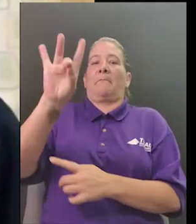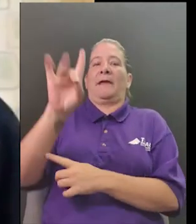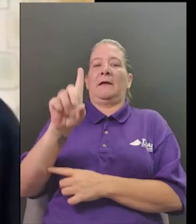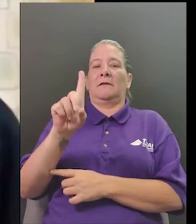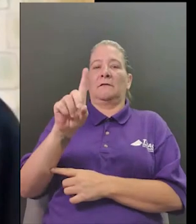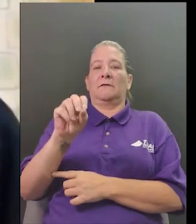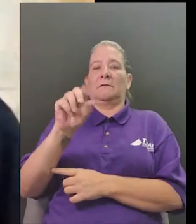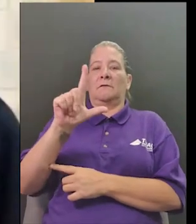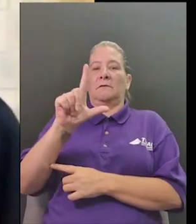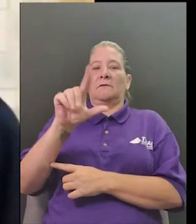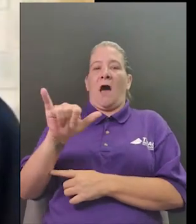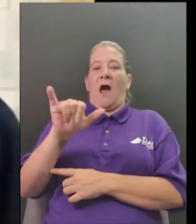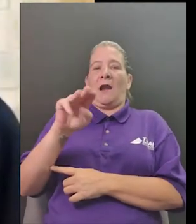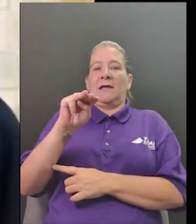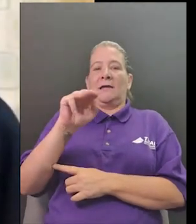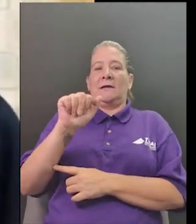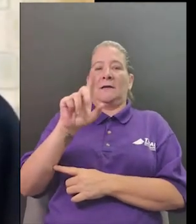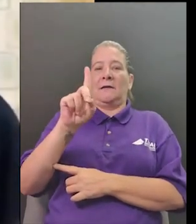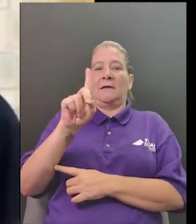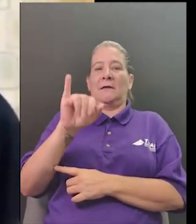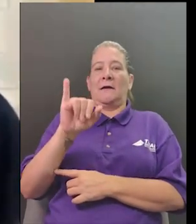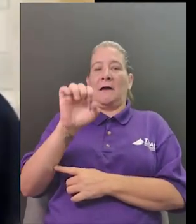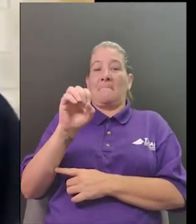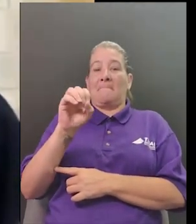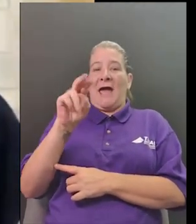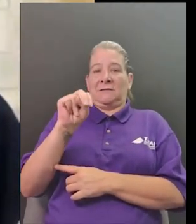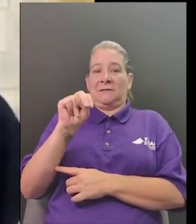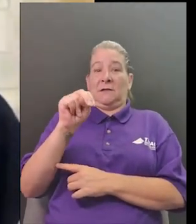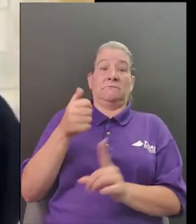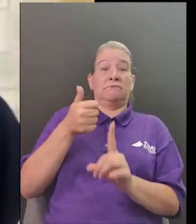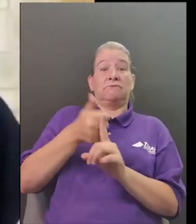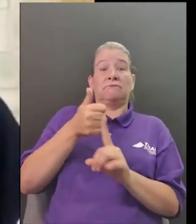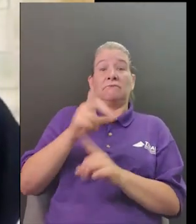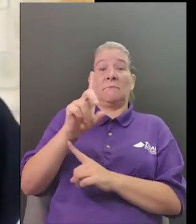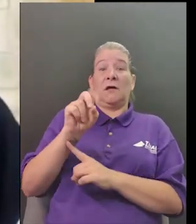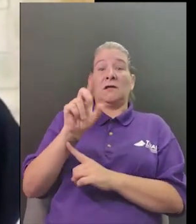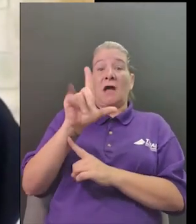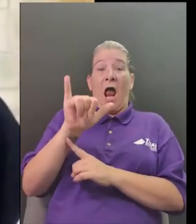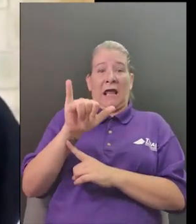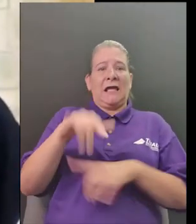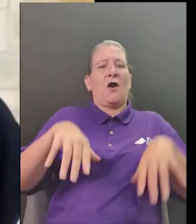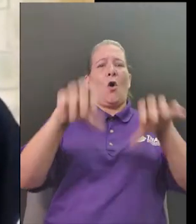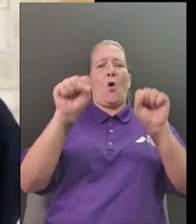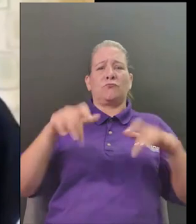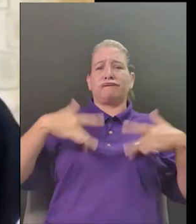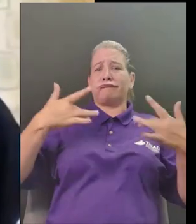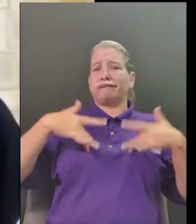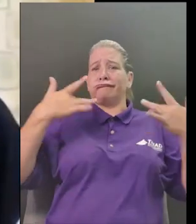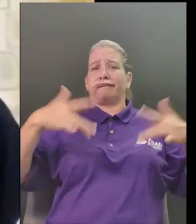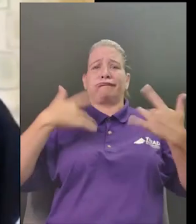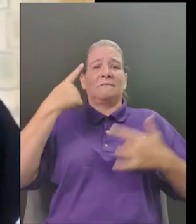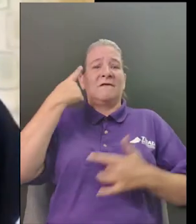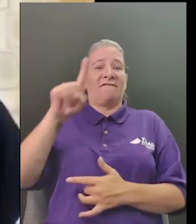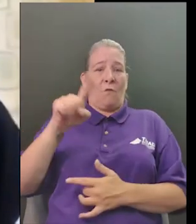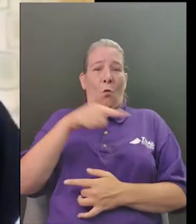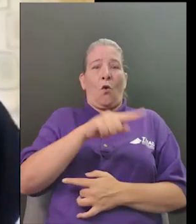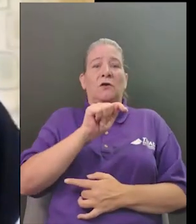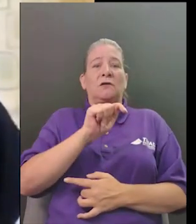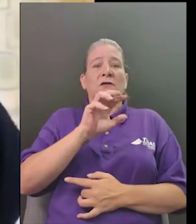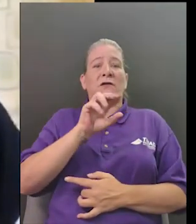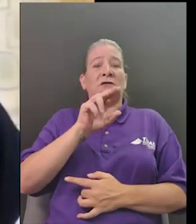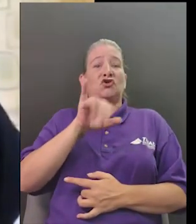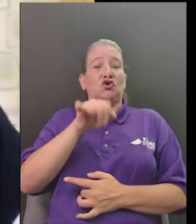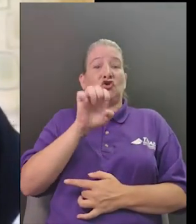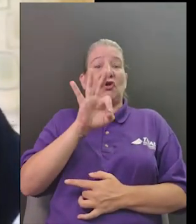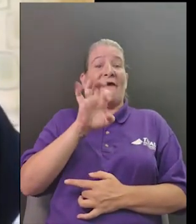the the 19th century um that the white house was opened up and people were welcome to the white house